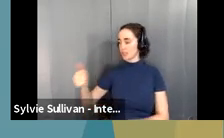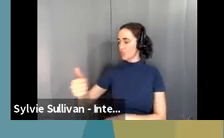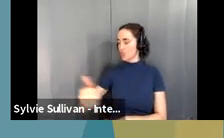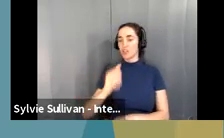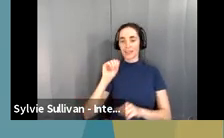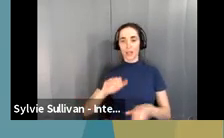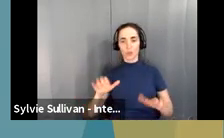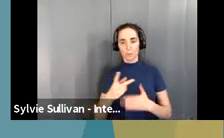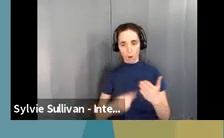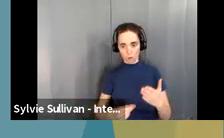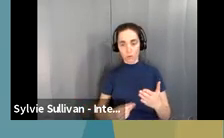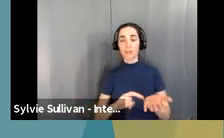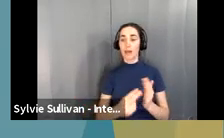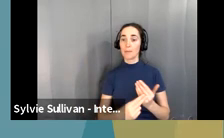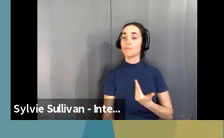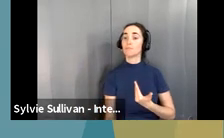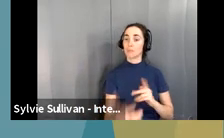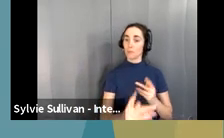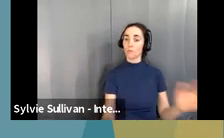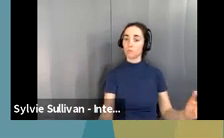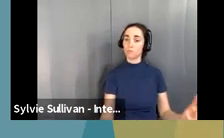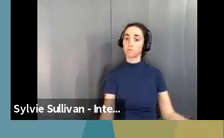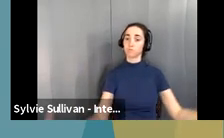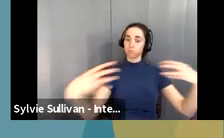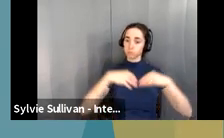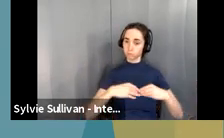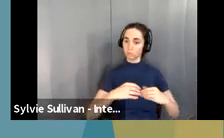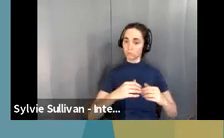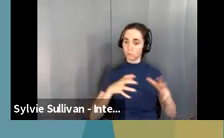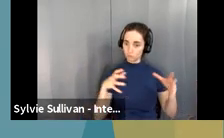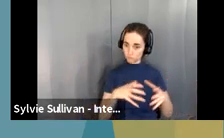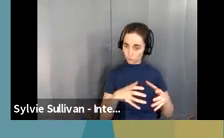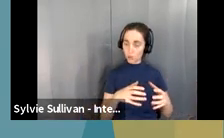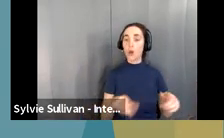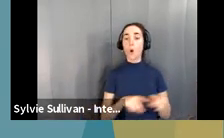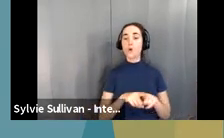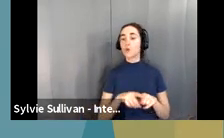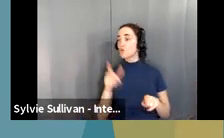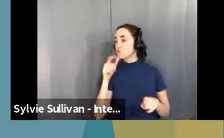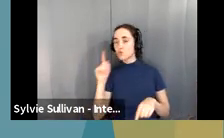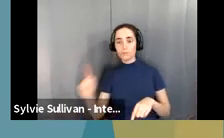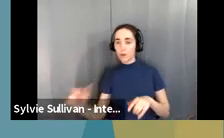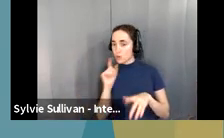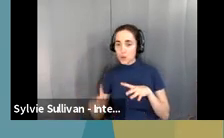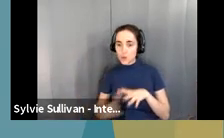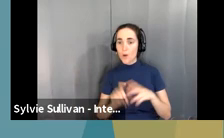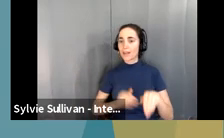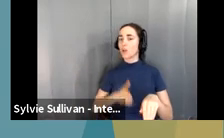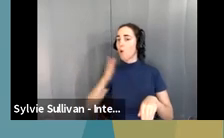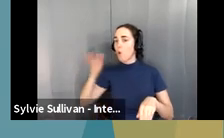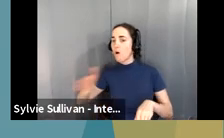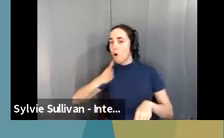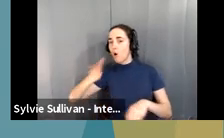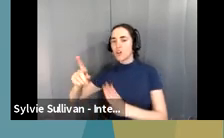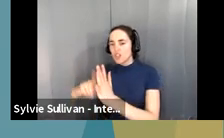both things. They can have participants attend and also perform well checks on days the participants cannot